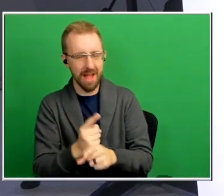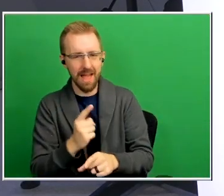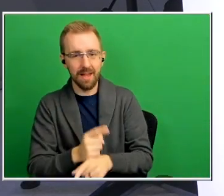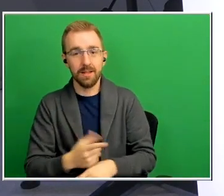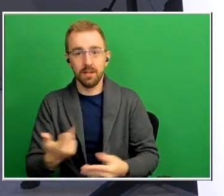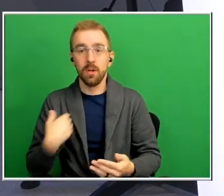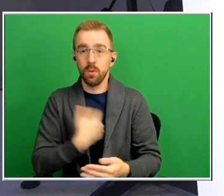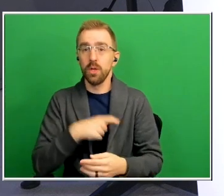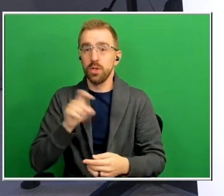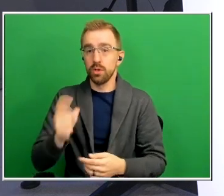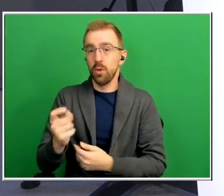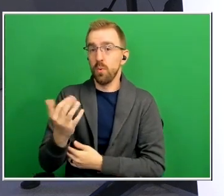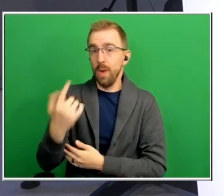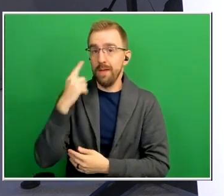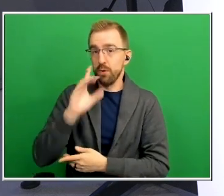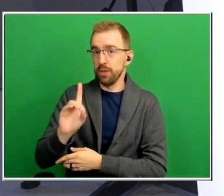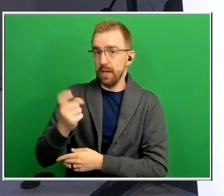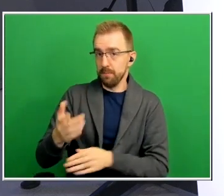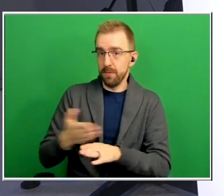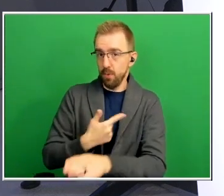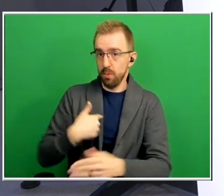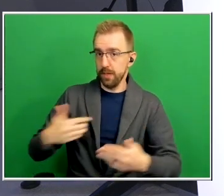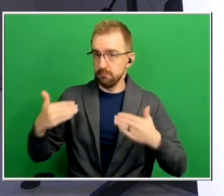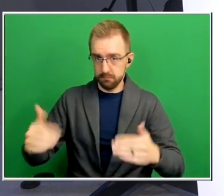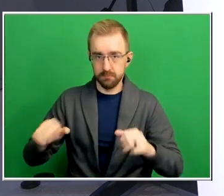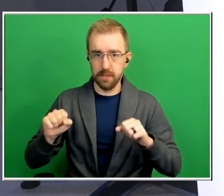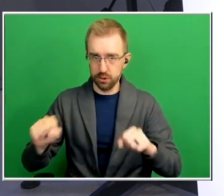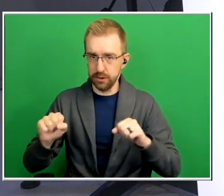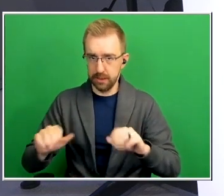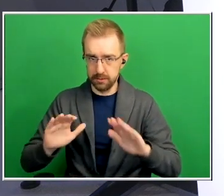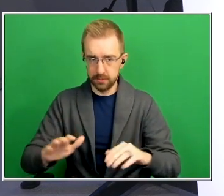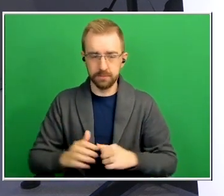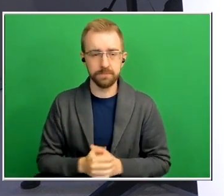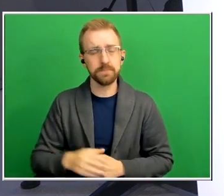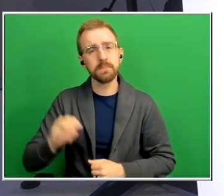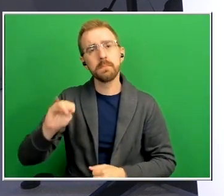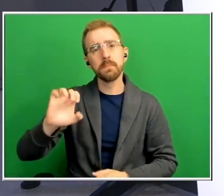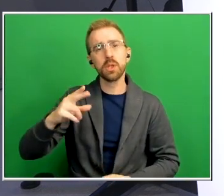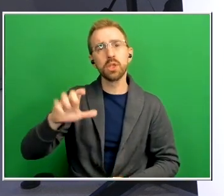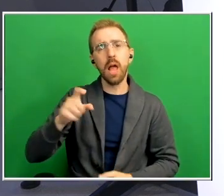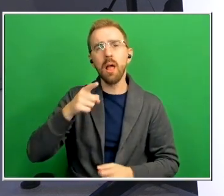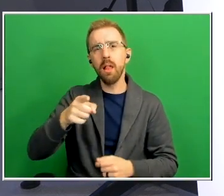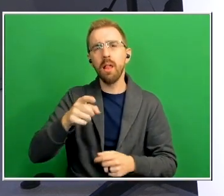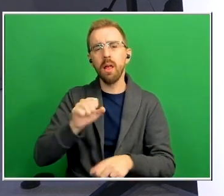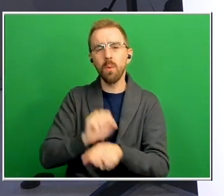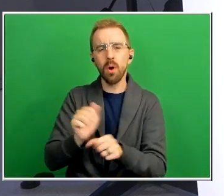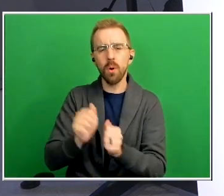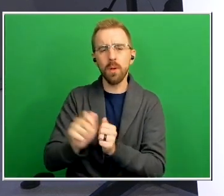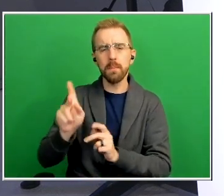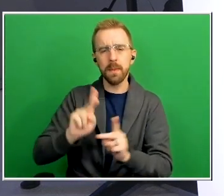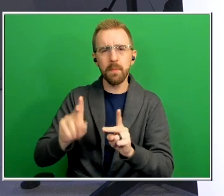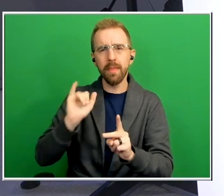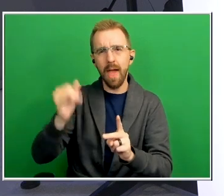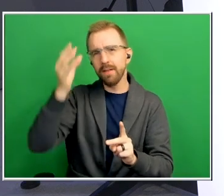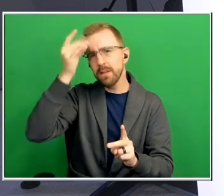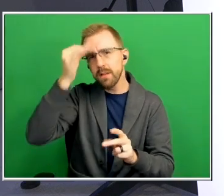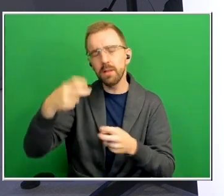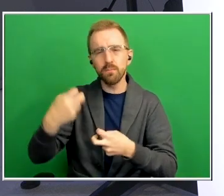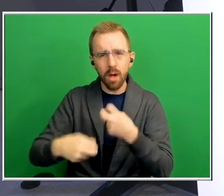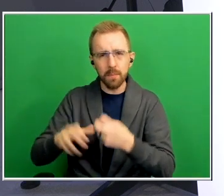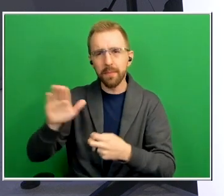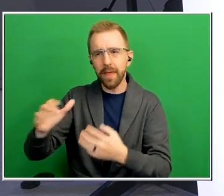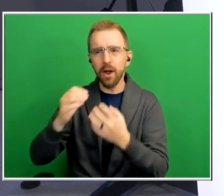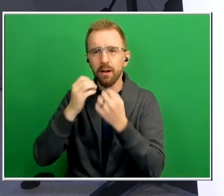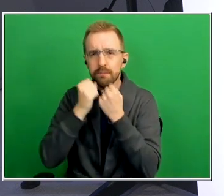diagnosis before we start exercising michelle you speak with people living with cognitive problems um you speak with their loved ones um